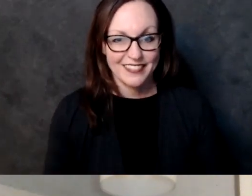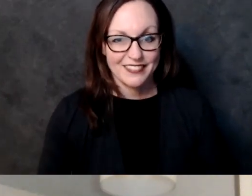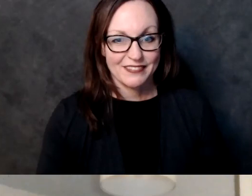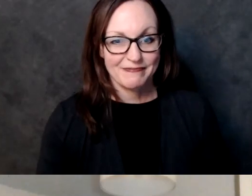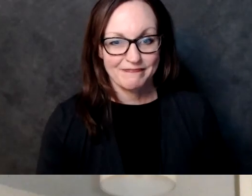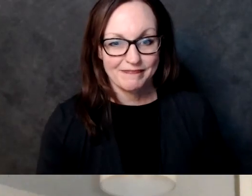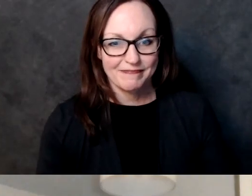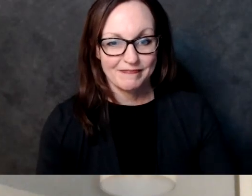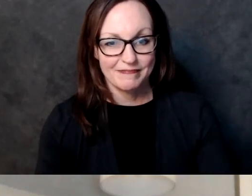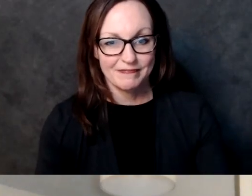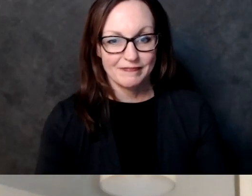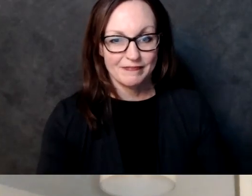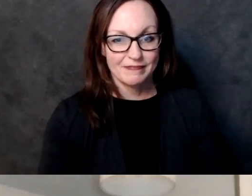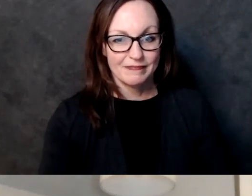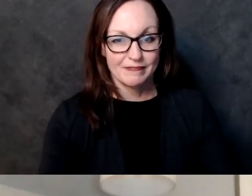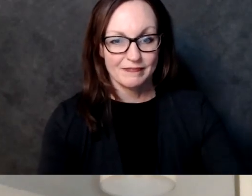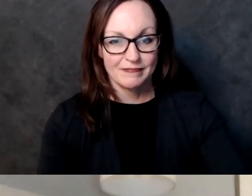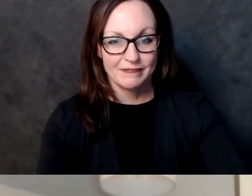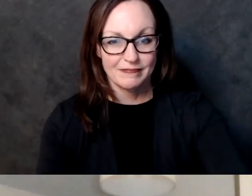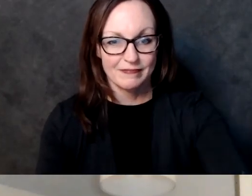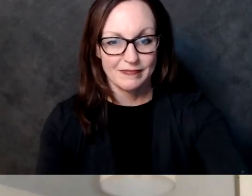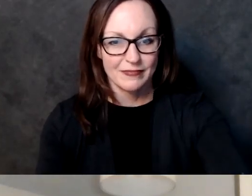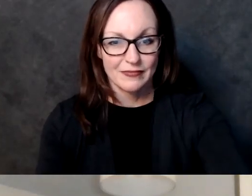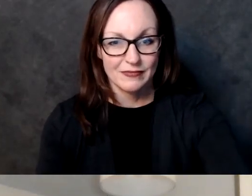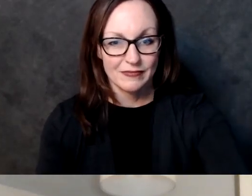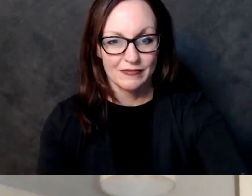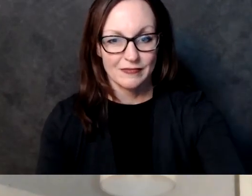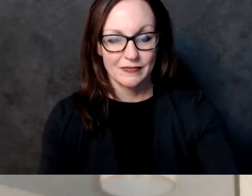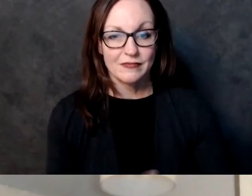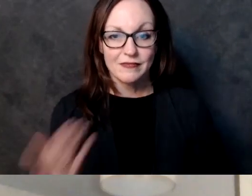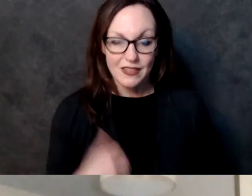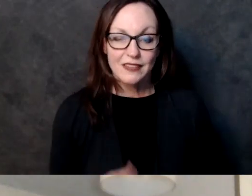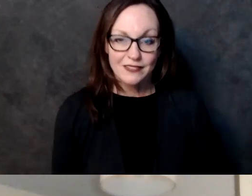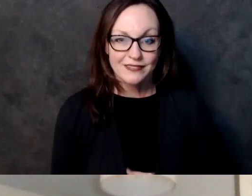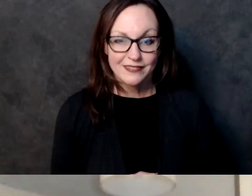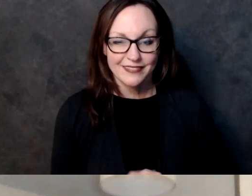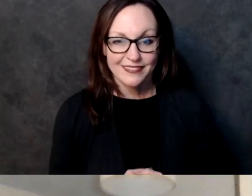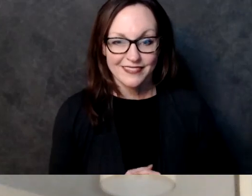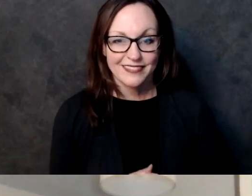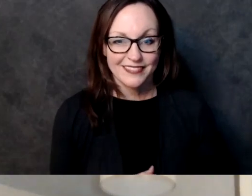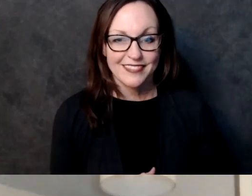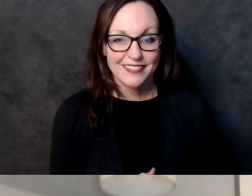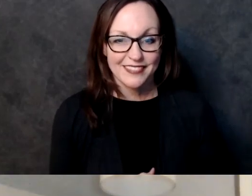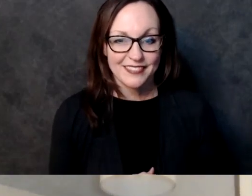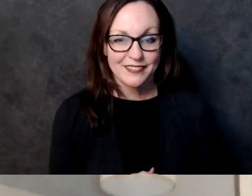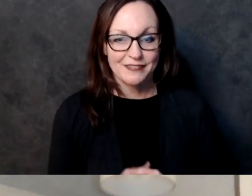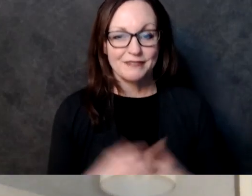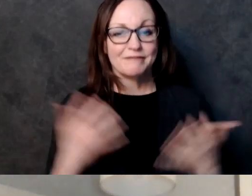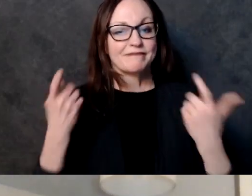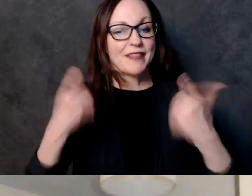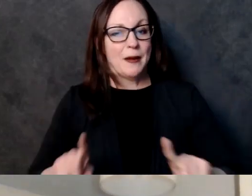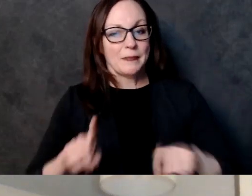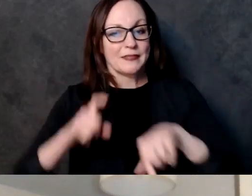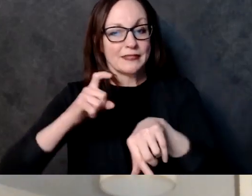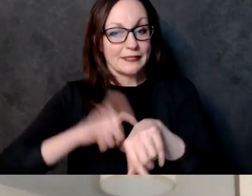we're going to go questions and discussion and then at the end um i'm if we have time i'm going to give a update on the survey results that my